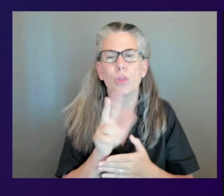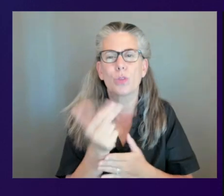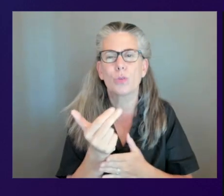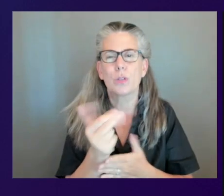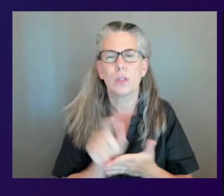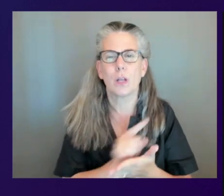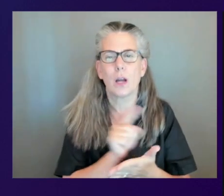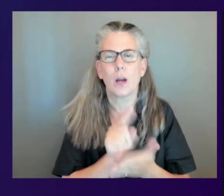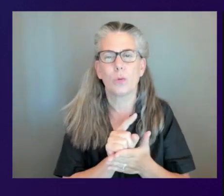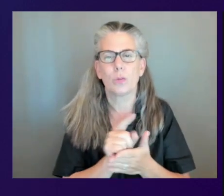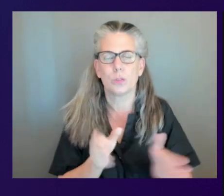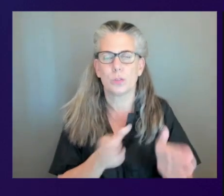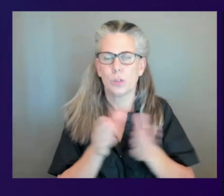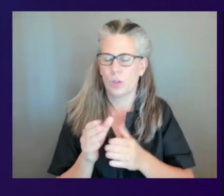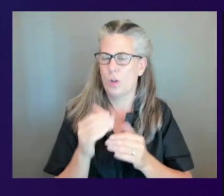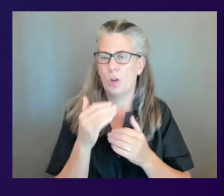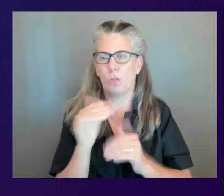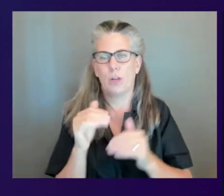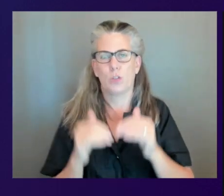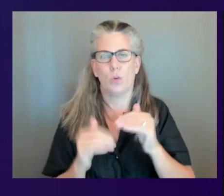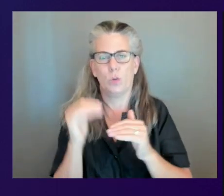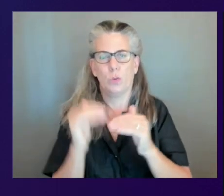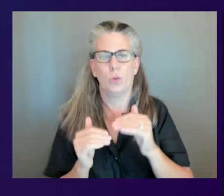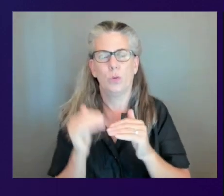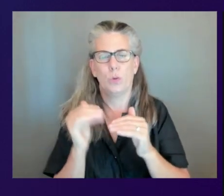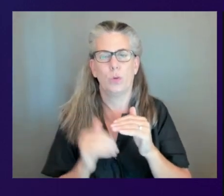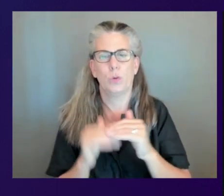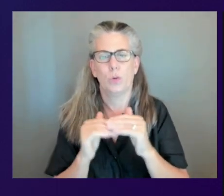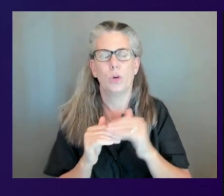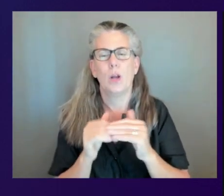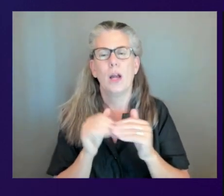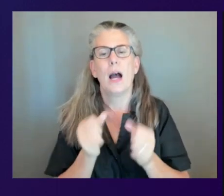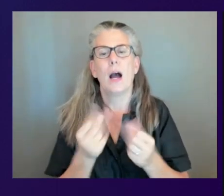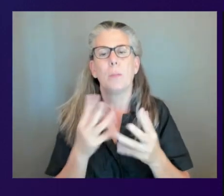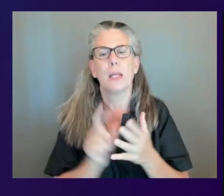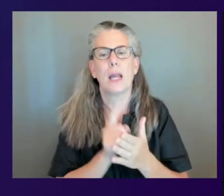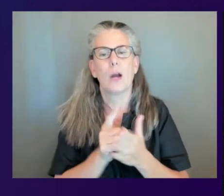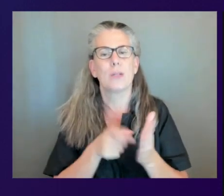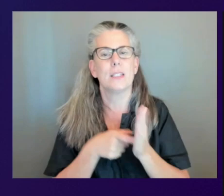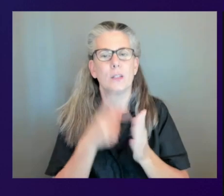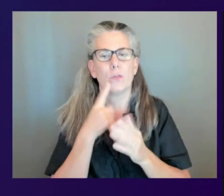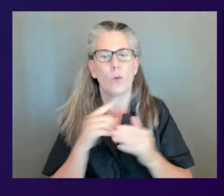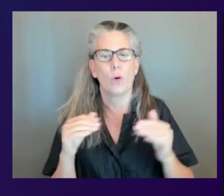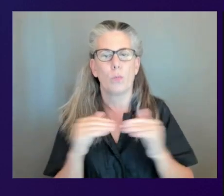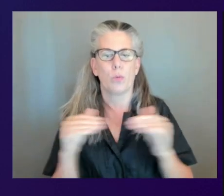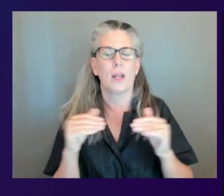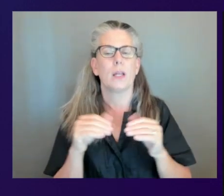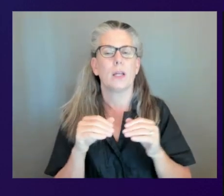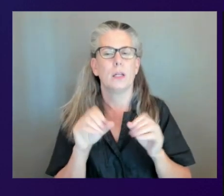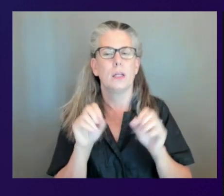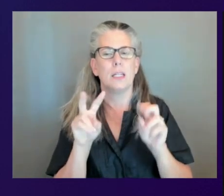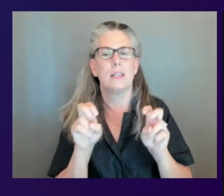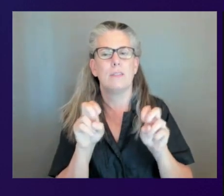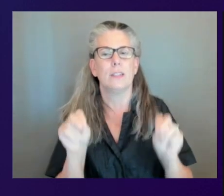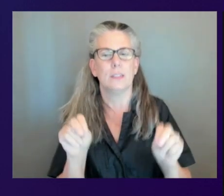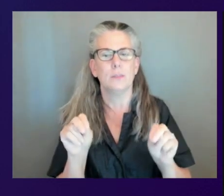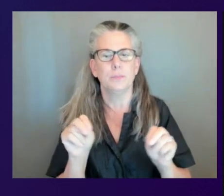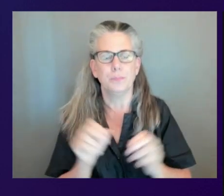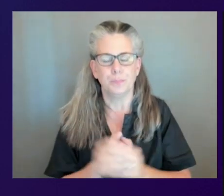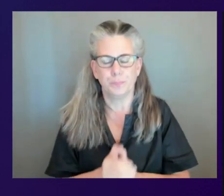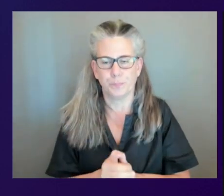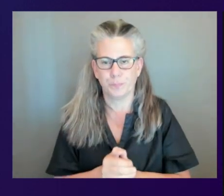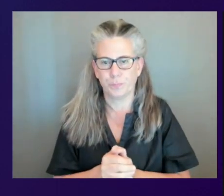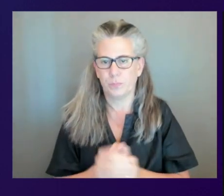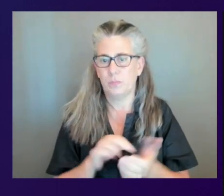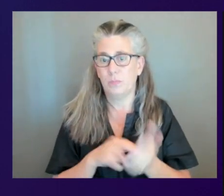what we configured in the template of how many hours is break even and it's looking at the difference between the two so 13 is less than 83